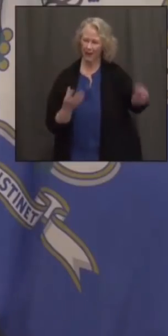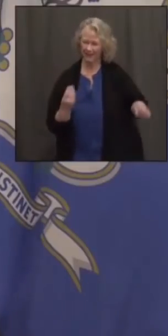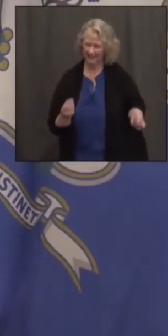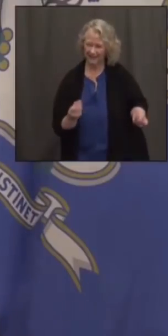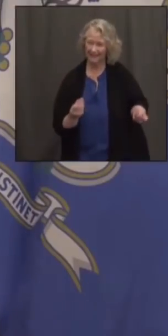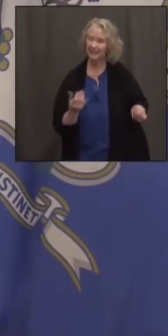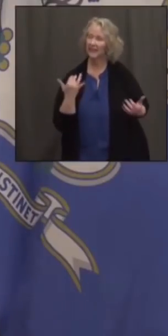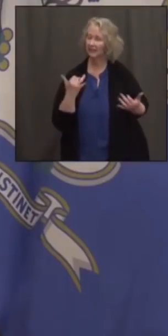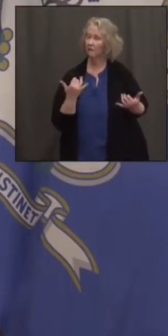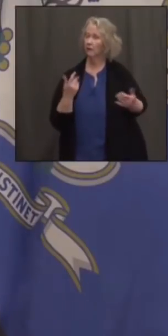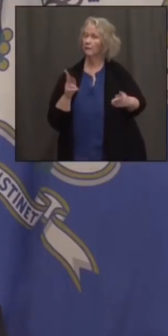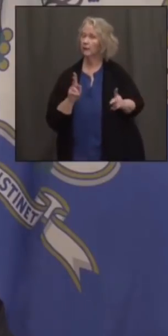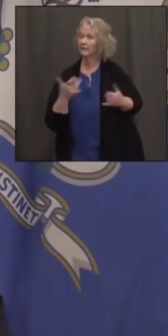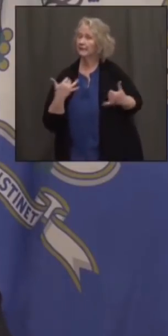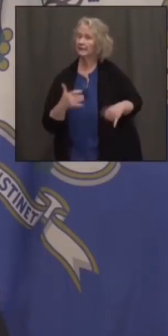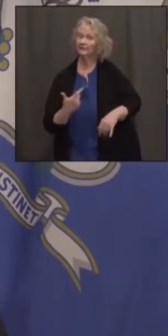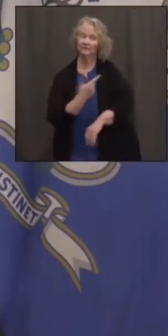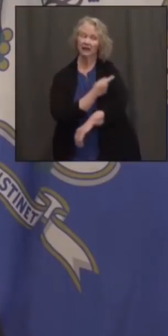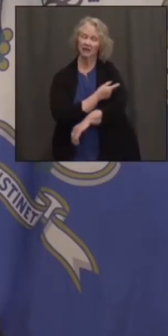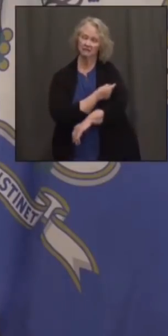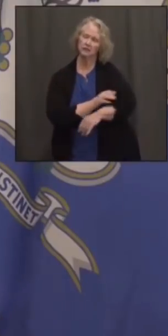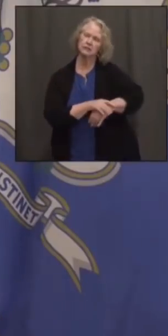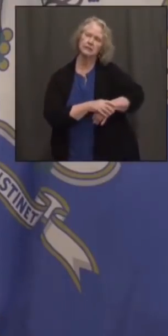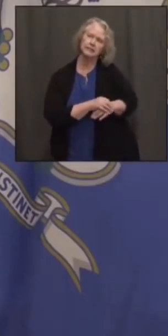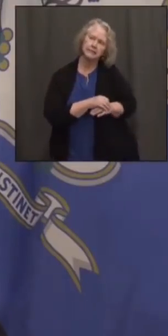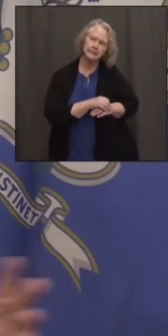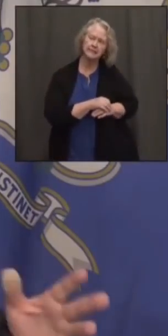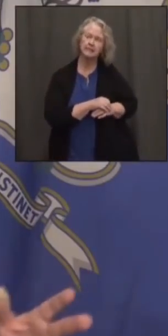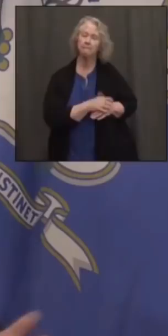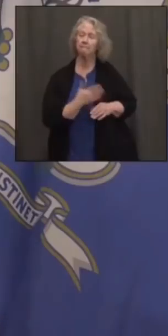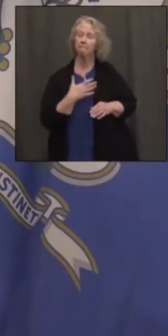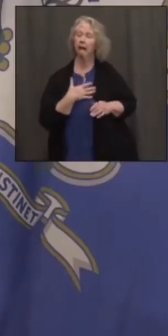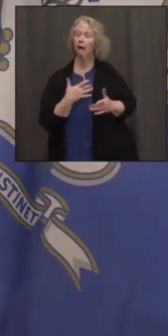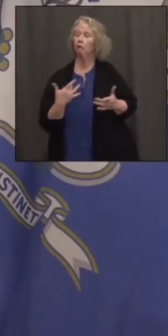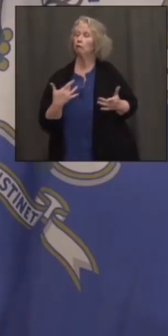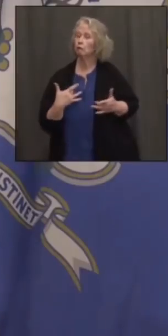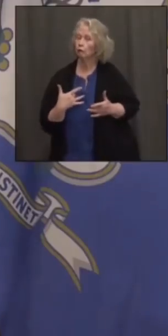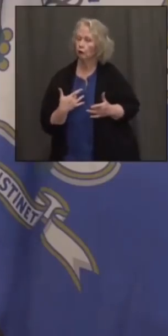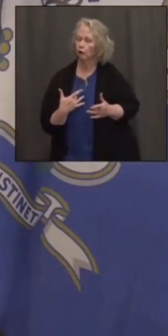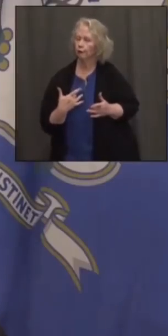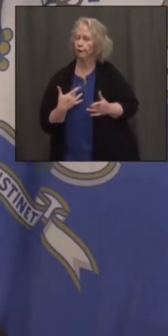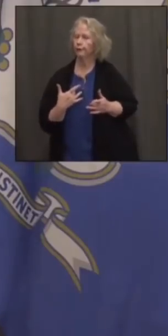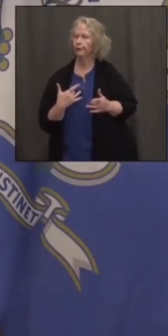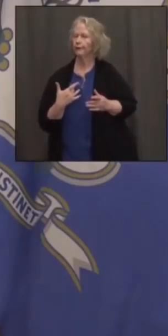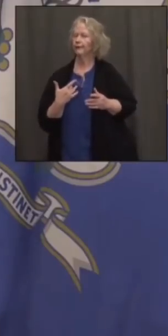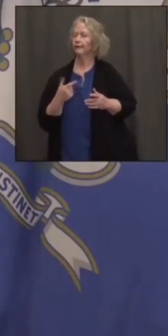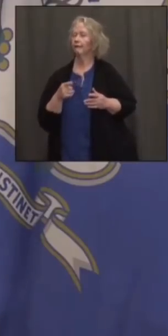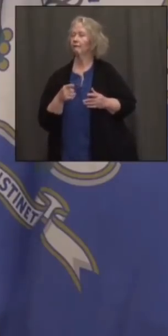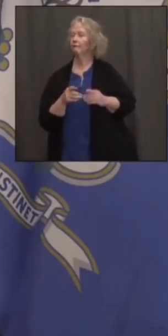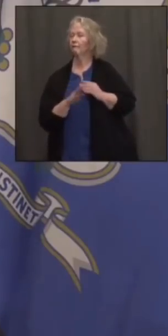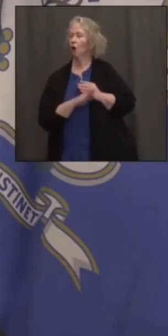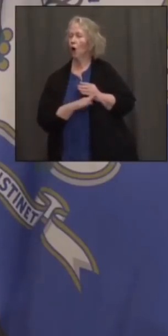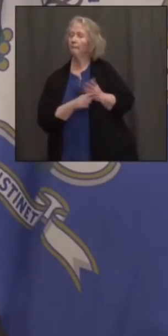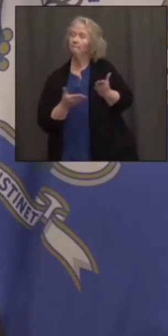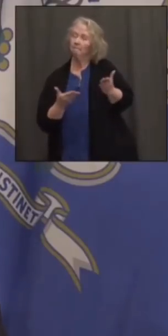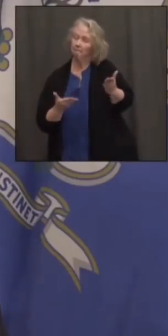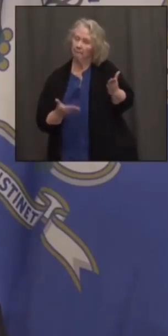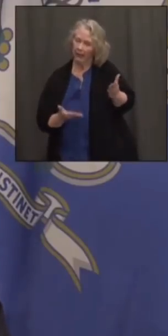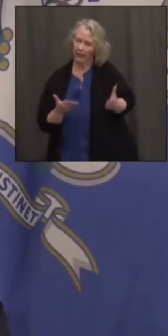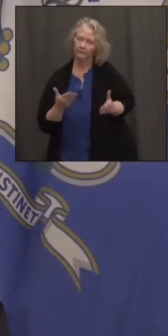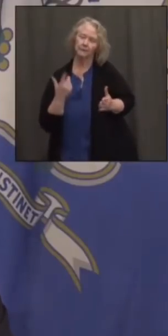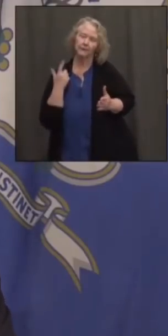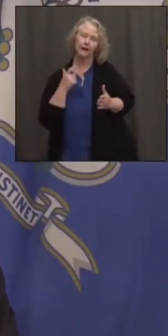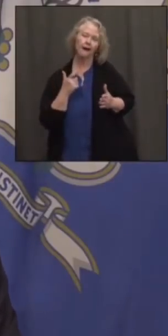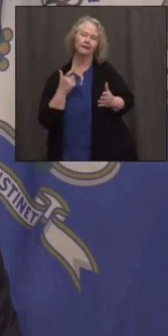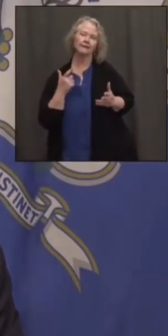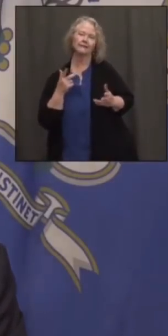continue to get vaccinated. If I have some slight concerns, it's more what happens in the fall where seasonality, flu can pick up a